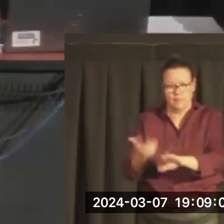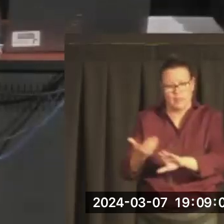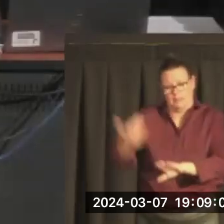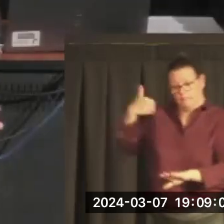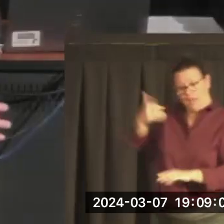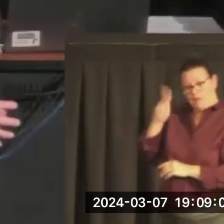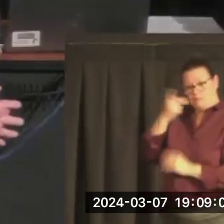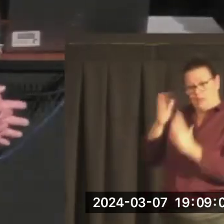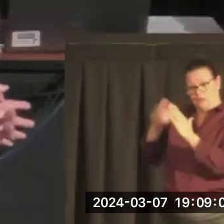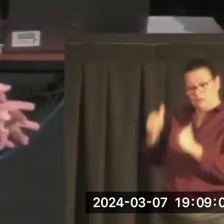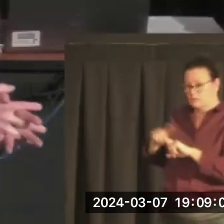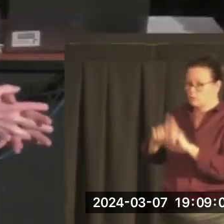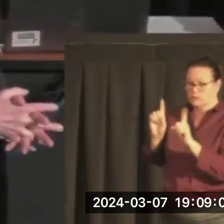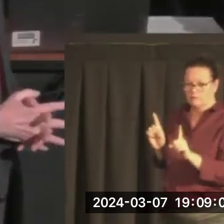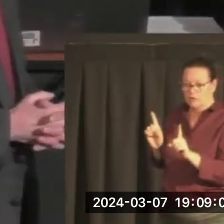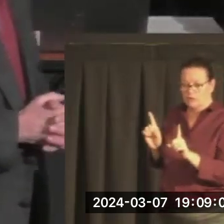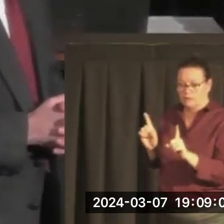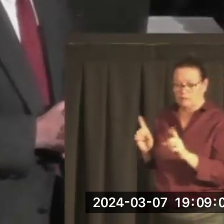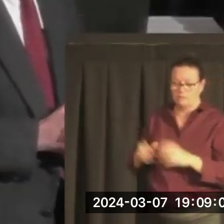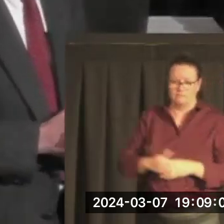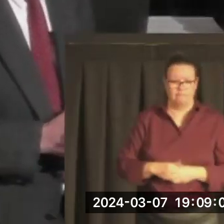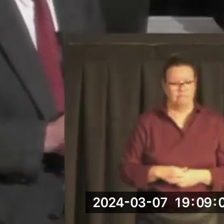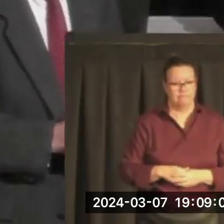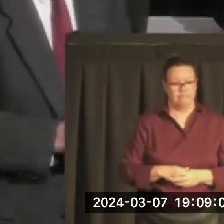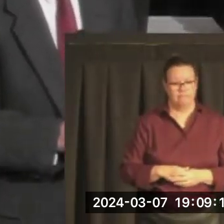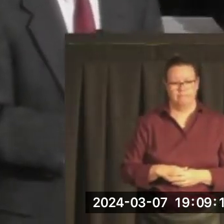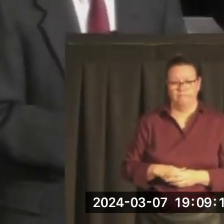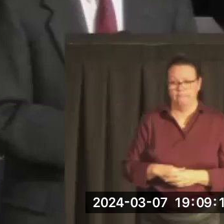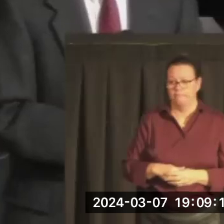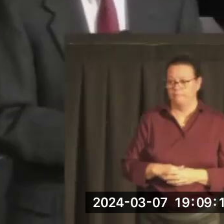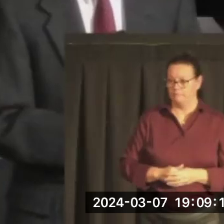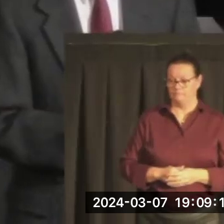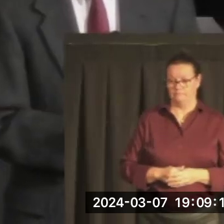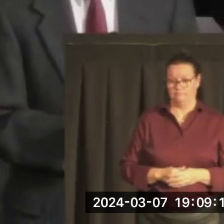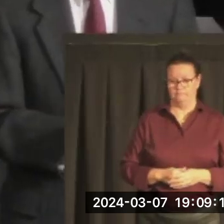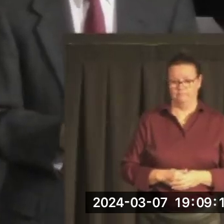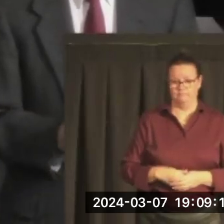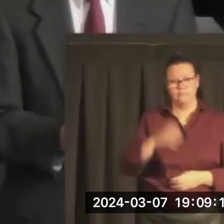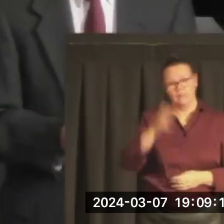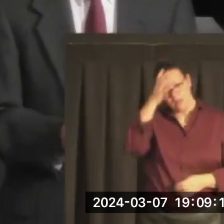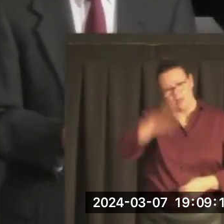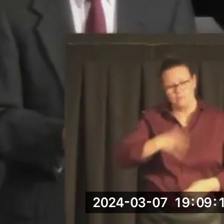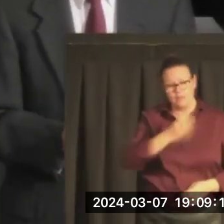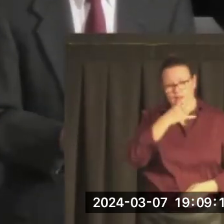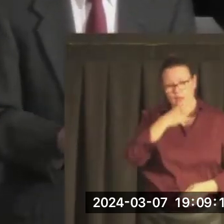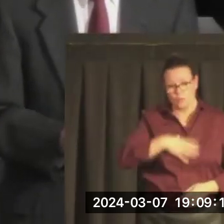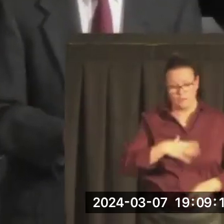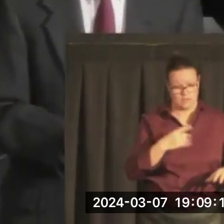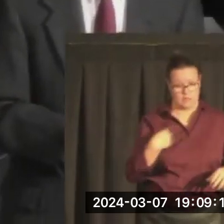and that, as always, the men and women that we elect to